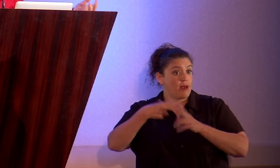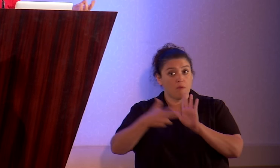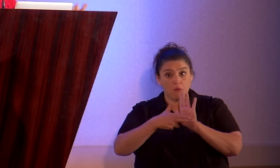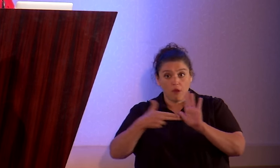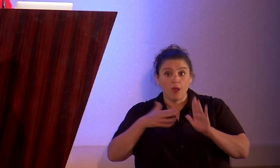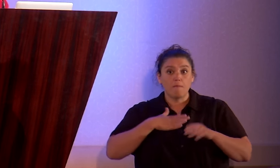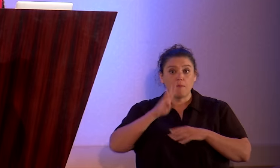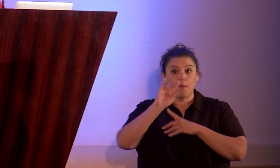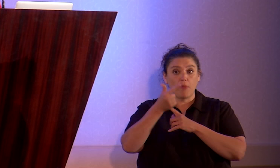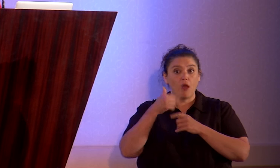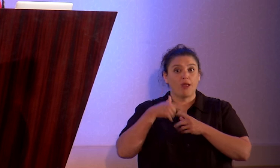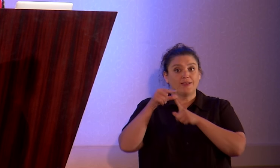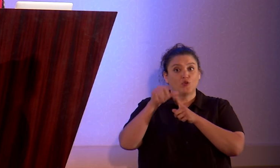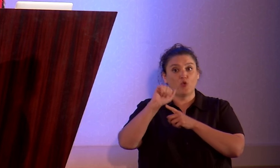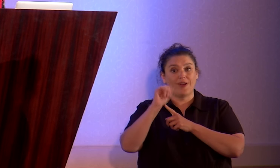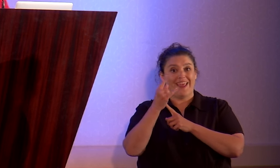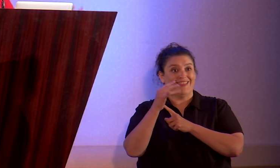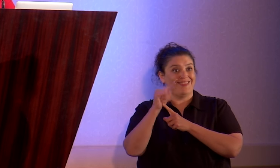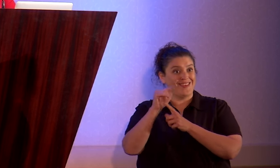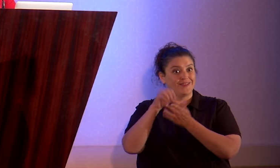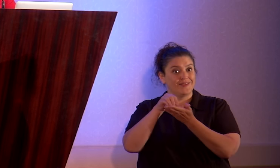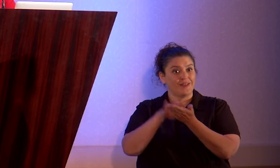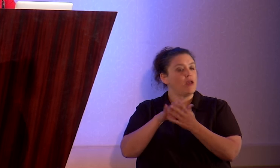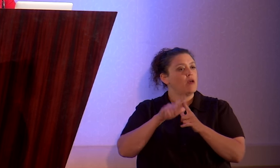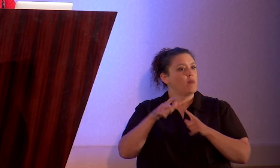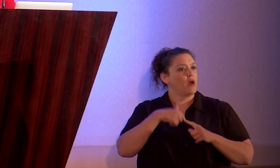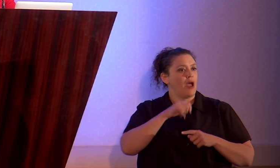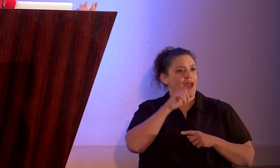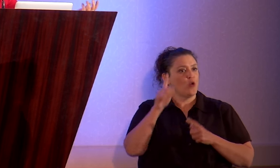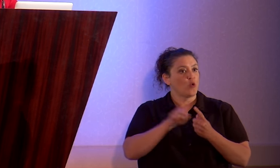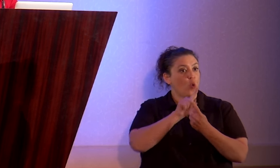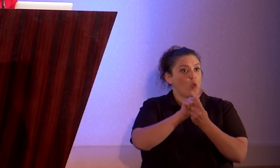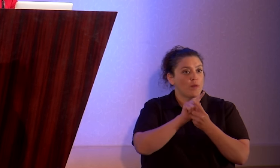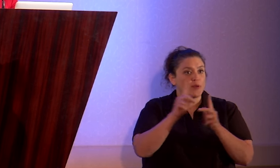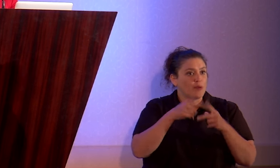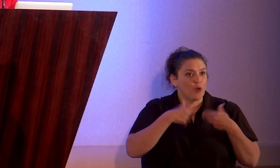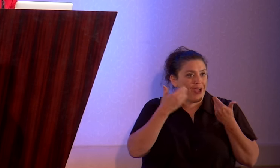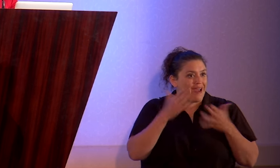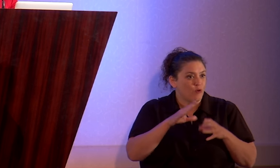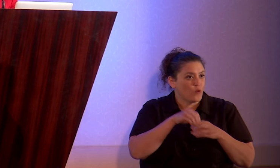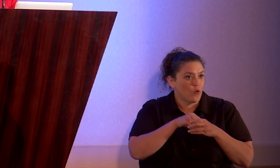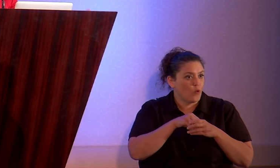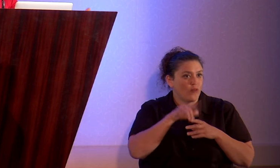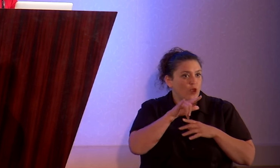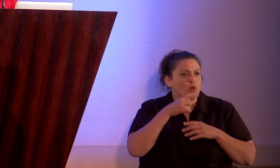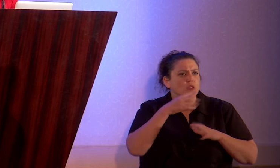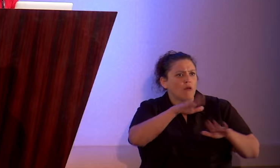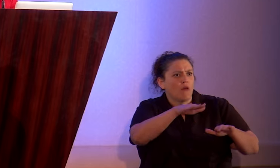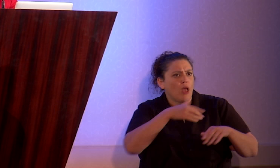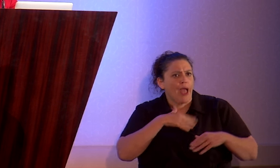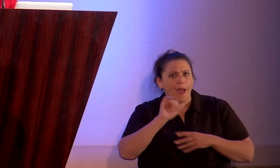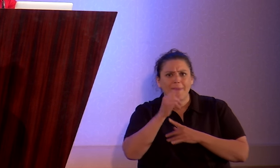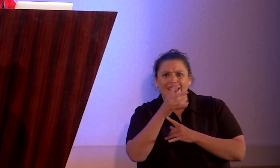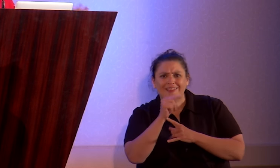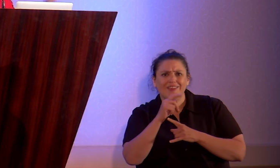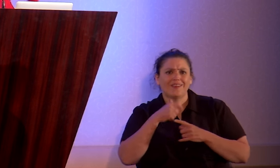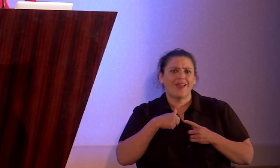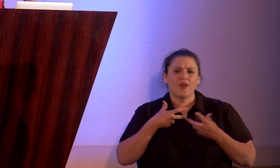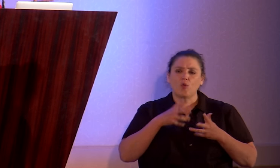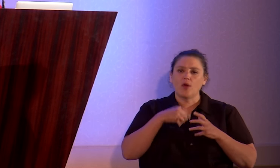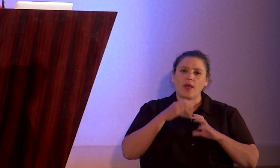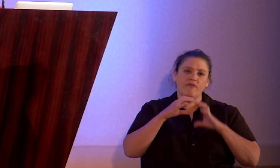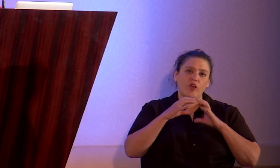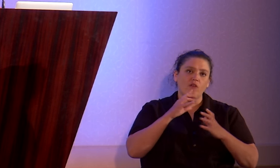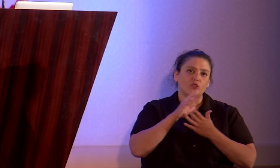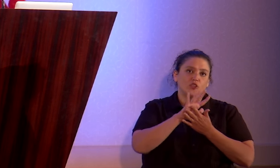has the word atheism on it. But I don't always tell strangers in the airport that I'm an atheist. You know, I don't always want to have that conversation for